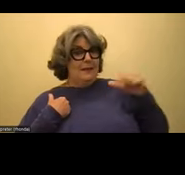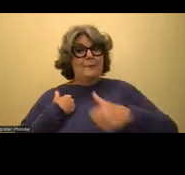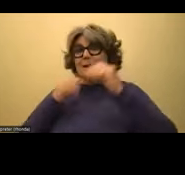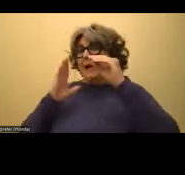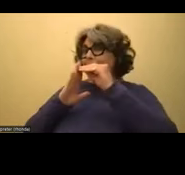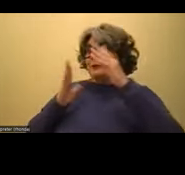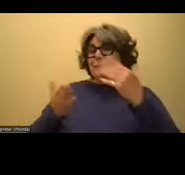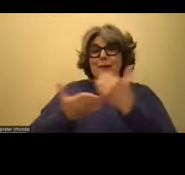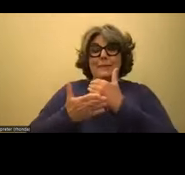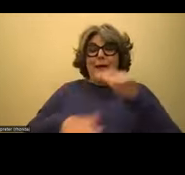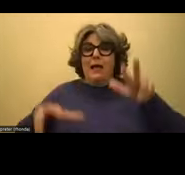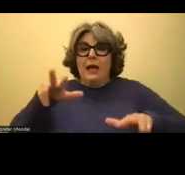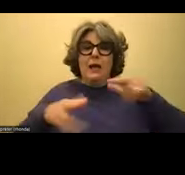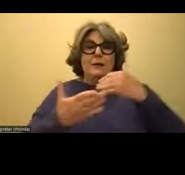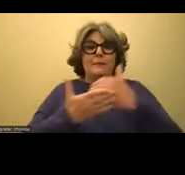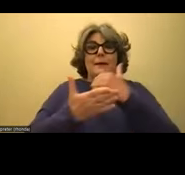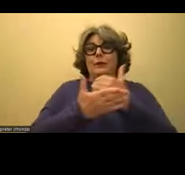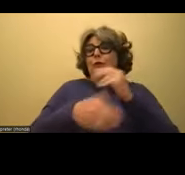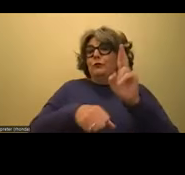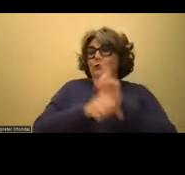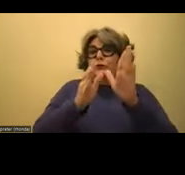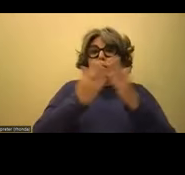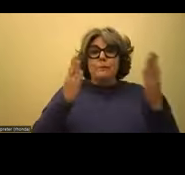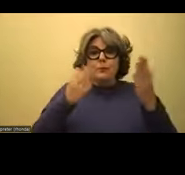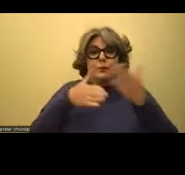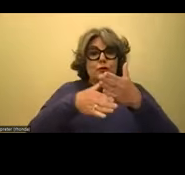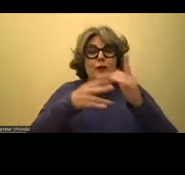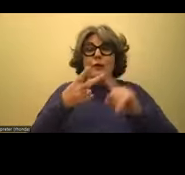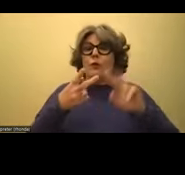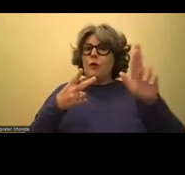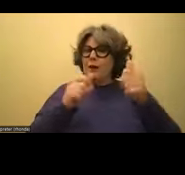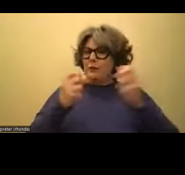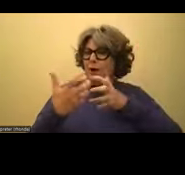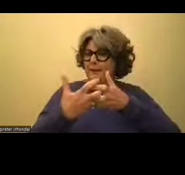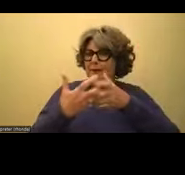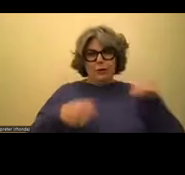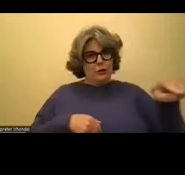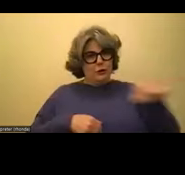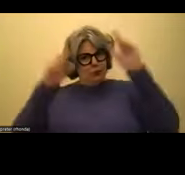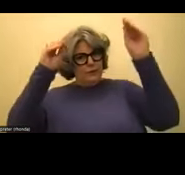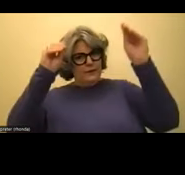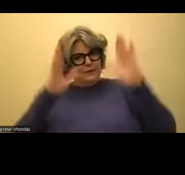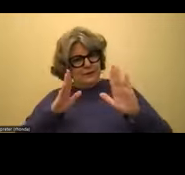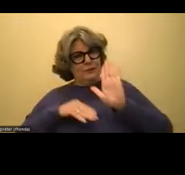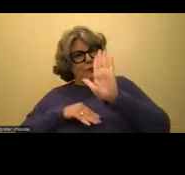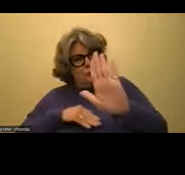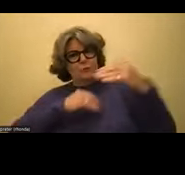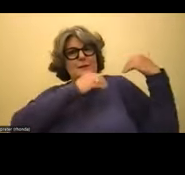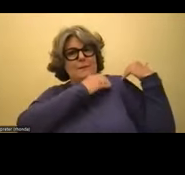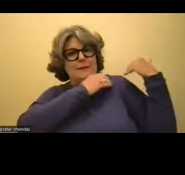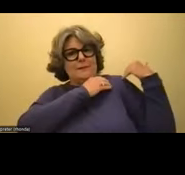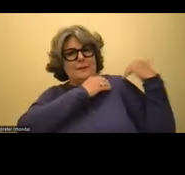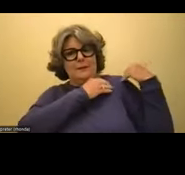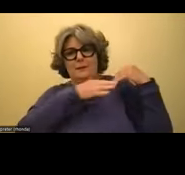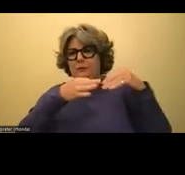might be new in using Bookshare or other accommodations. And so then it's up to you as the educator to be well informed in what that